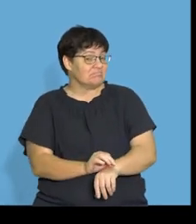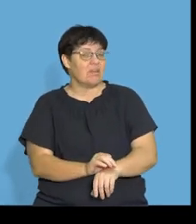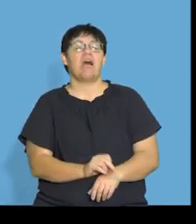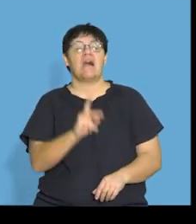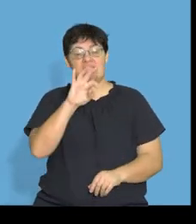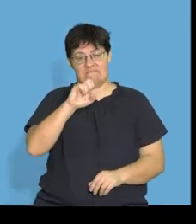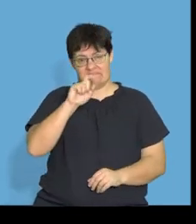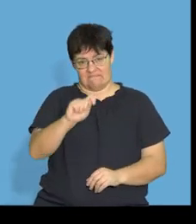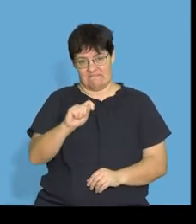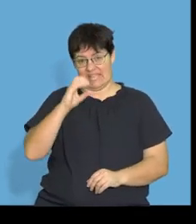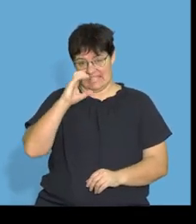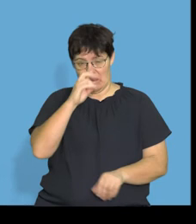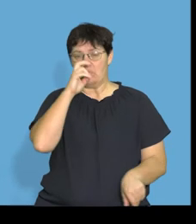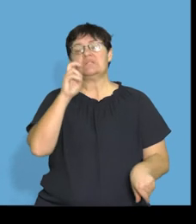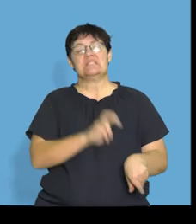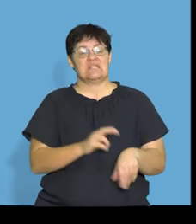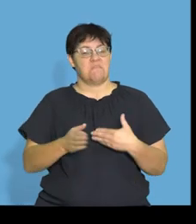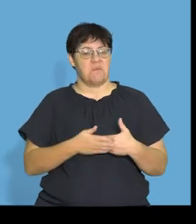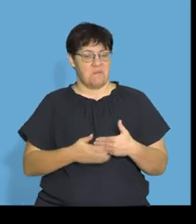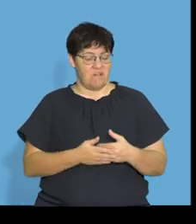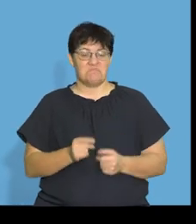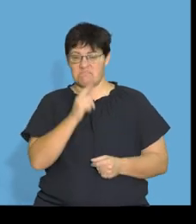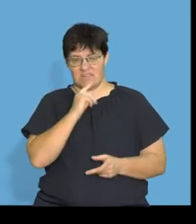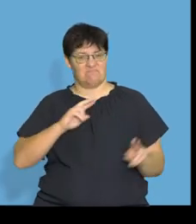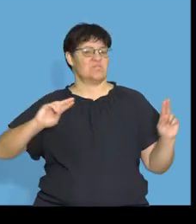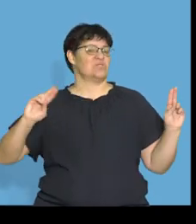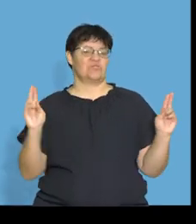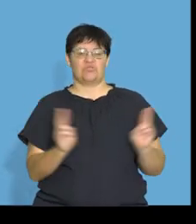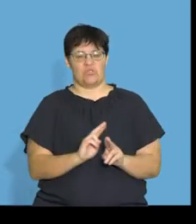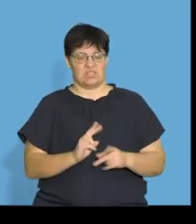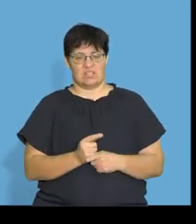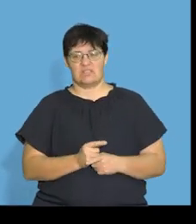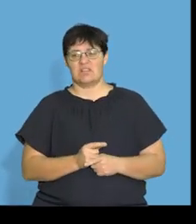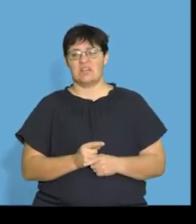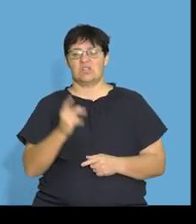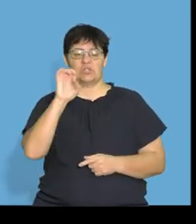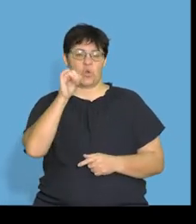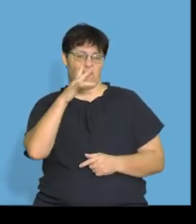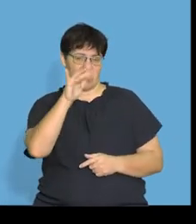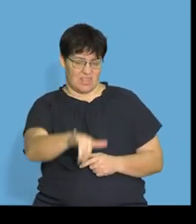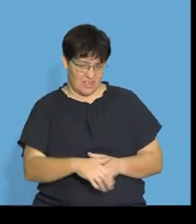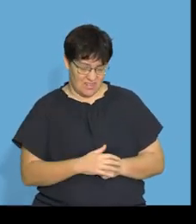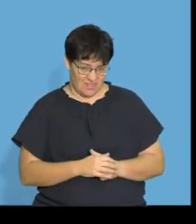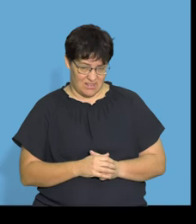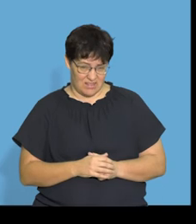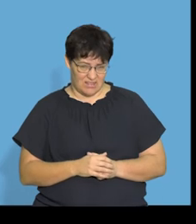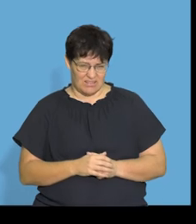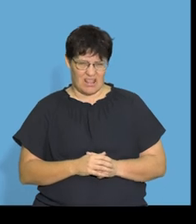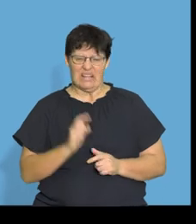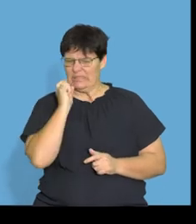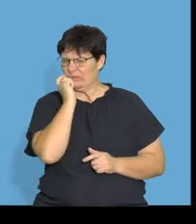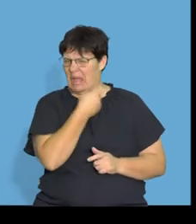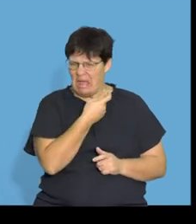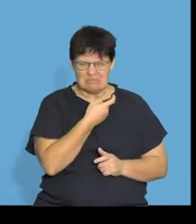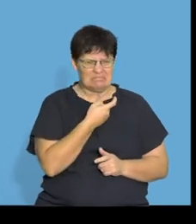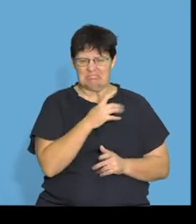vitamin C. So the chances are he's probably got a bit of scurvy there, you know, where everything's, the gums